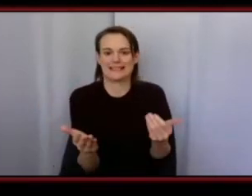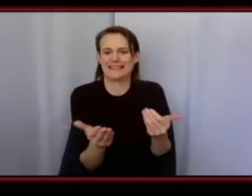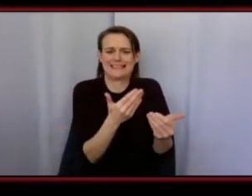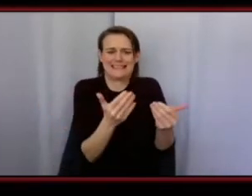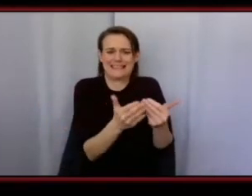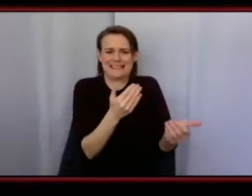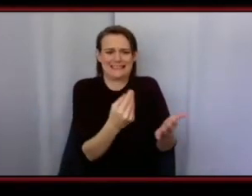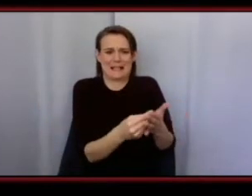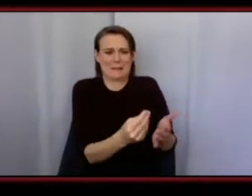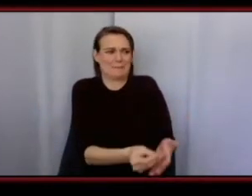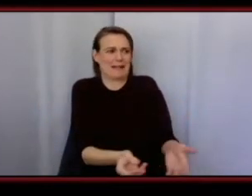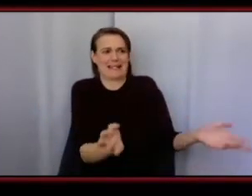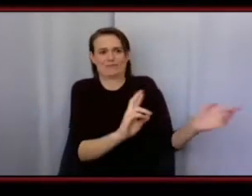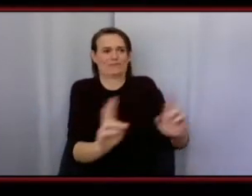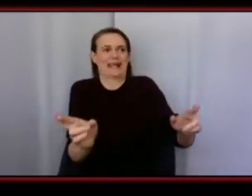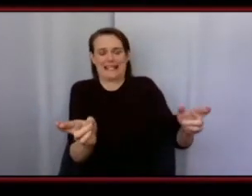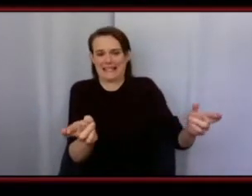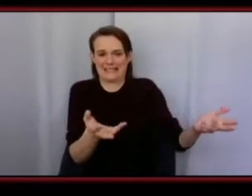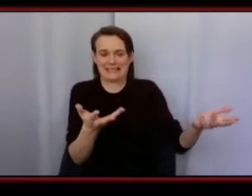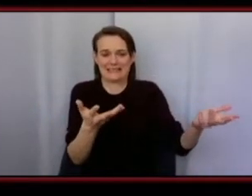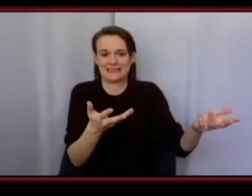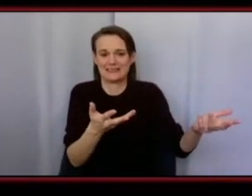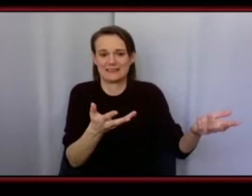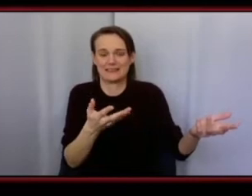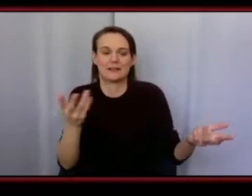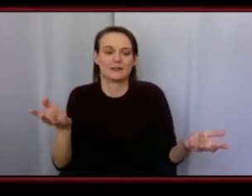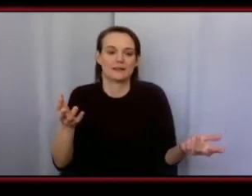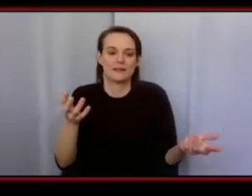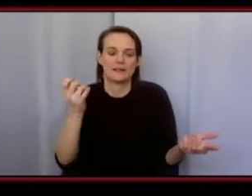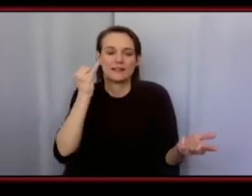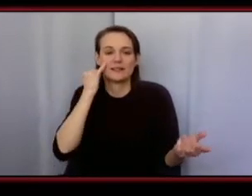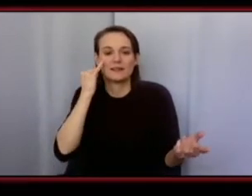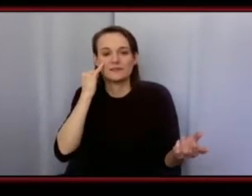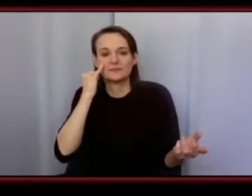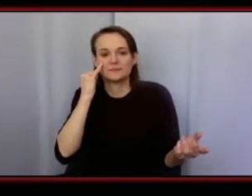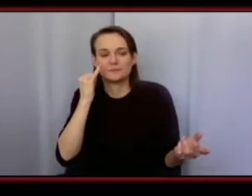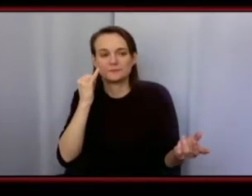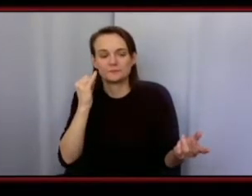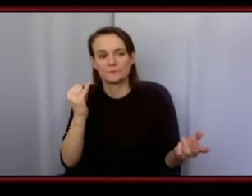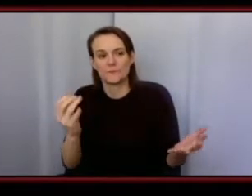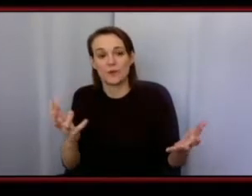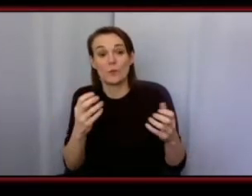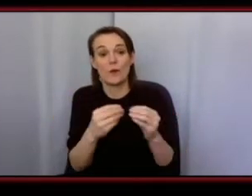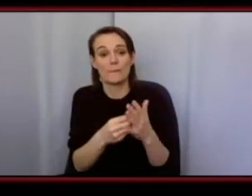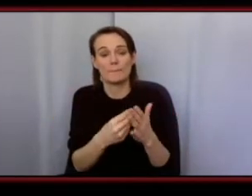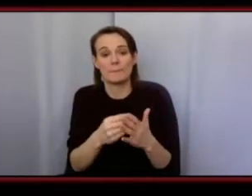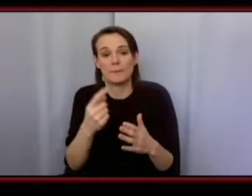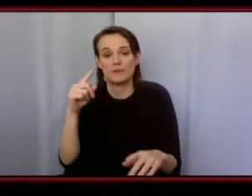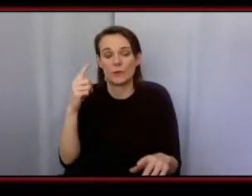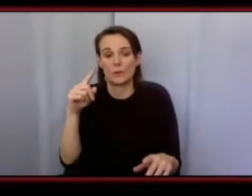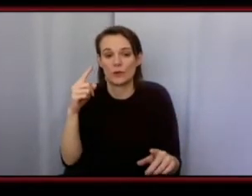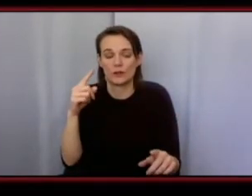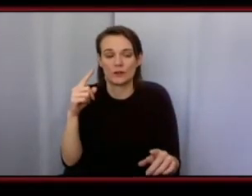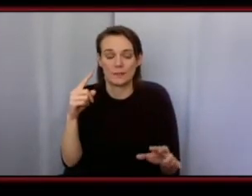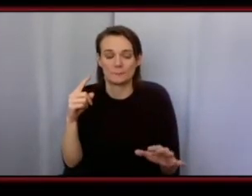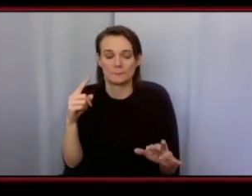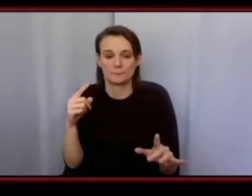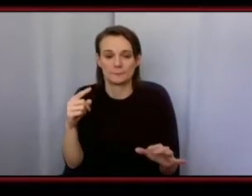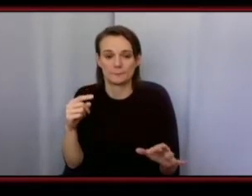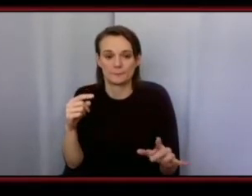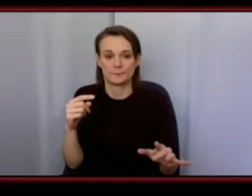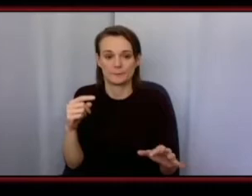funding for a business like if you're not um especially for for um for like uh